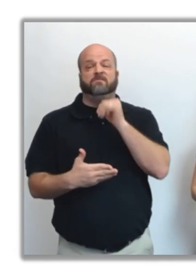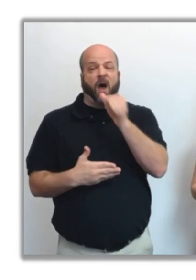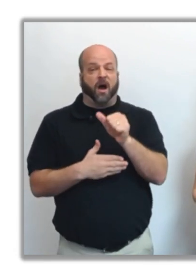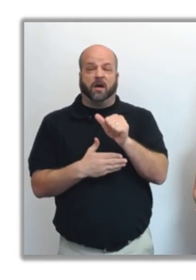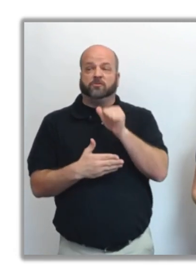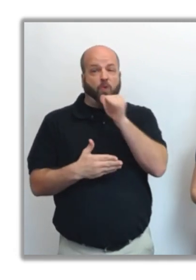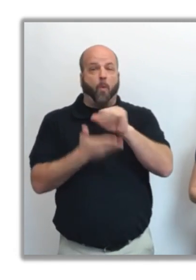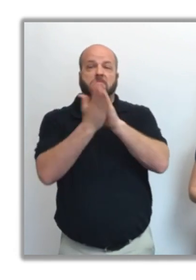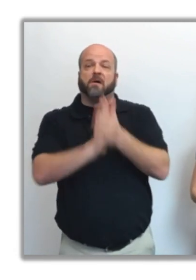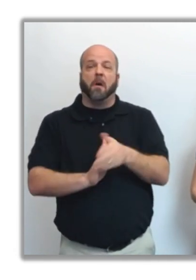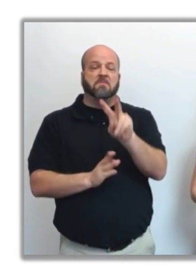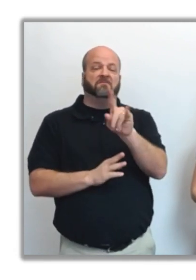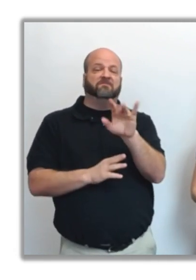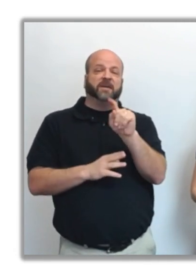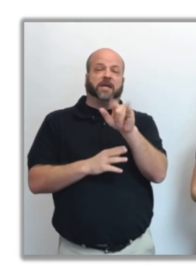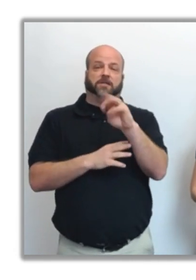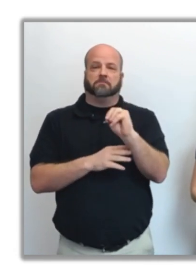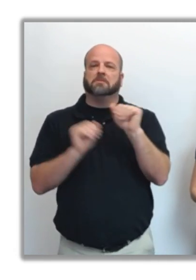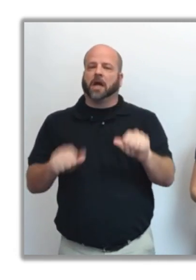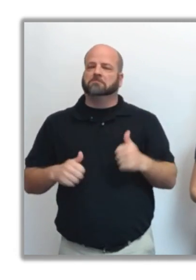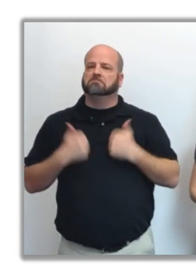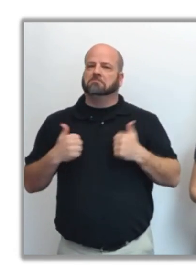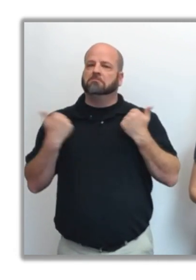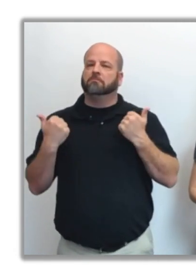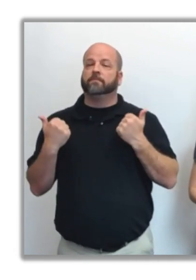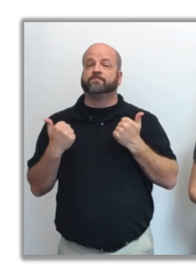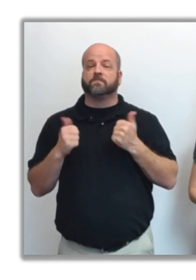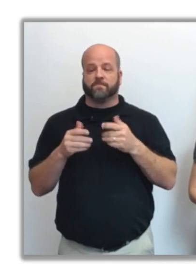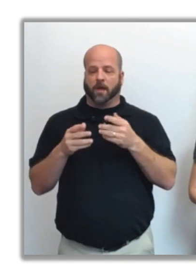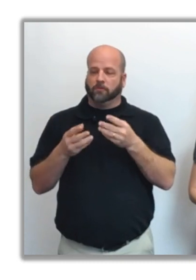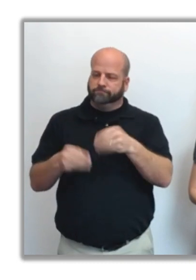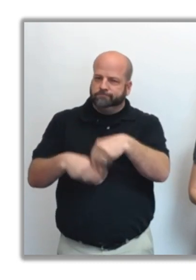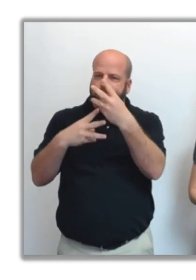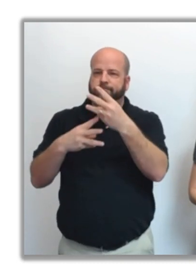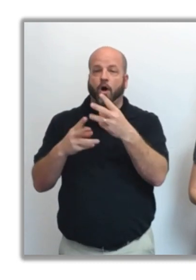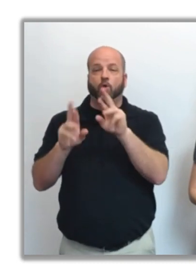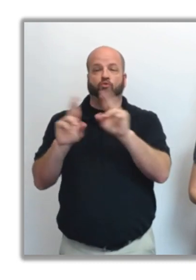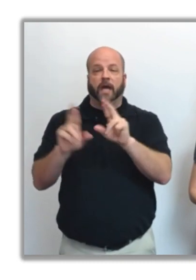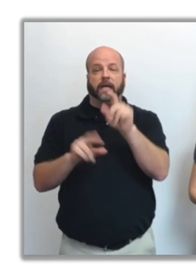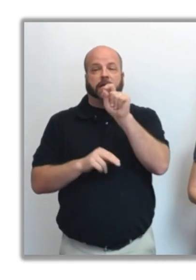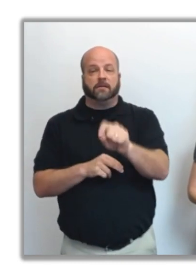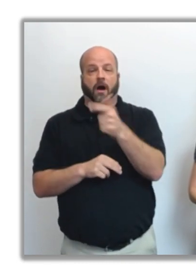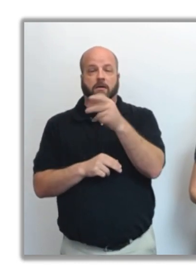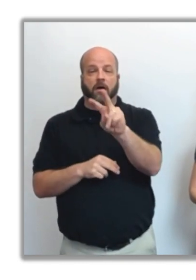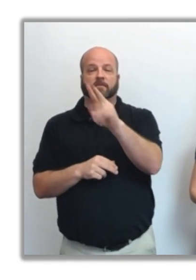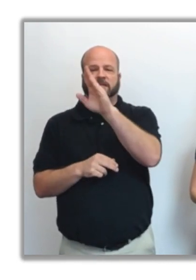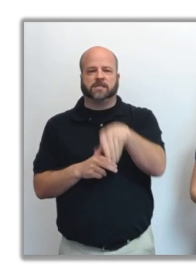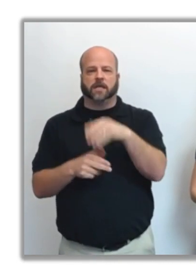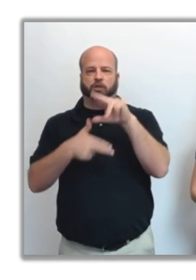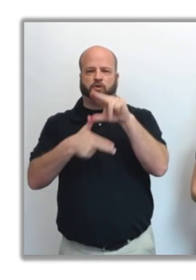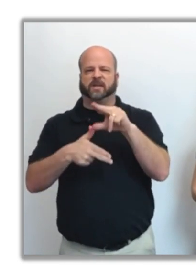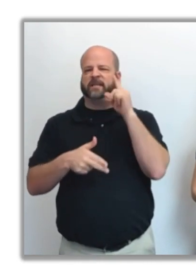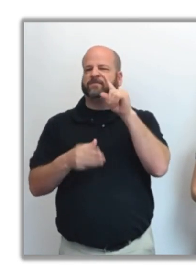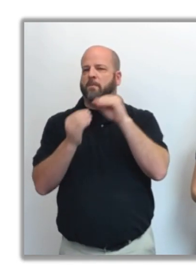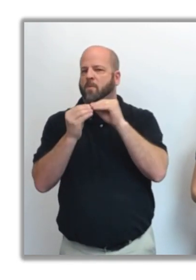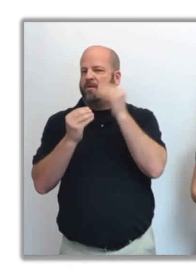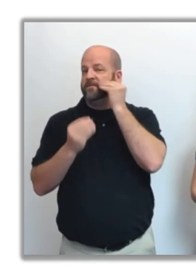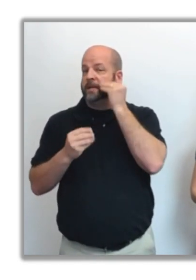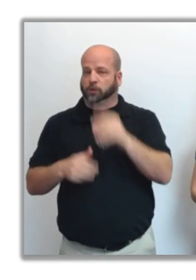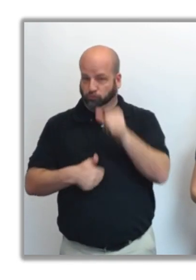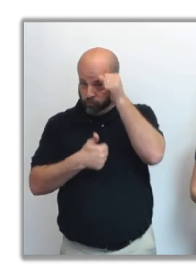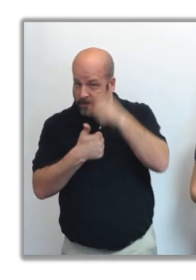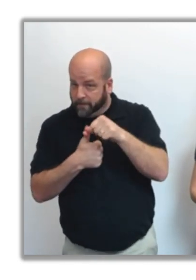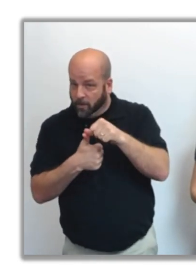or a survivor. Visit ready.gov slash hurricanes for more information. And remember,